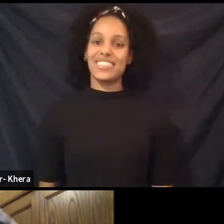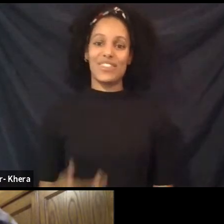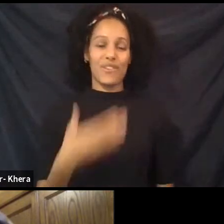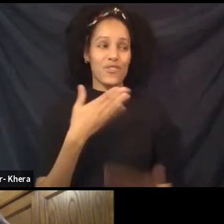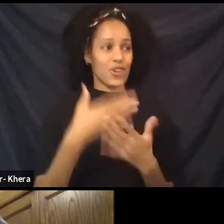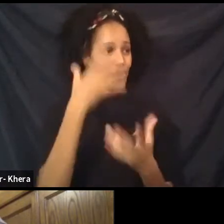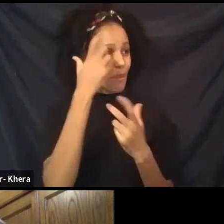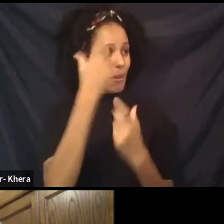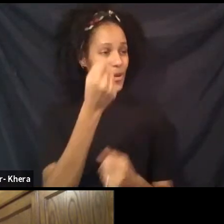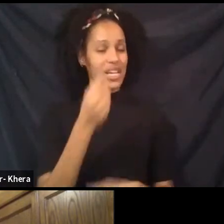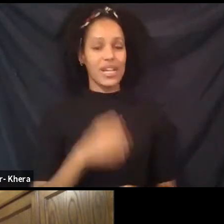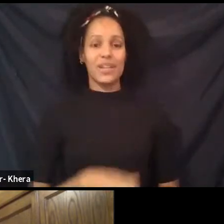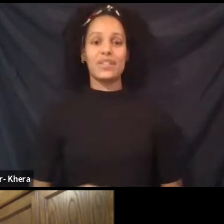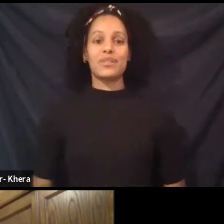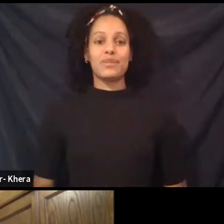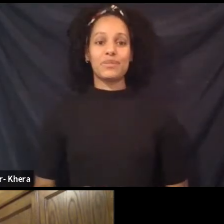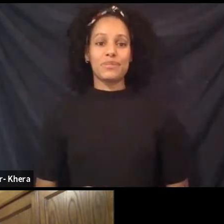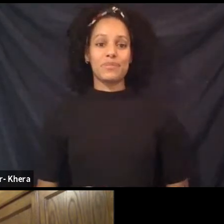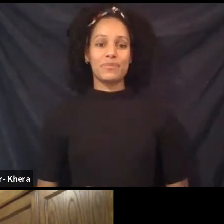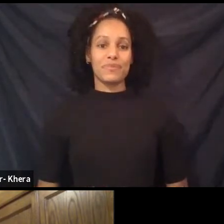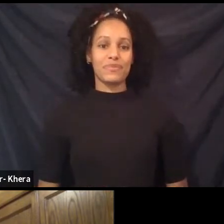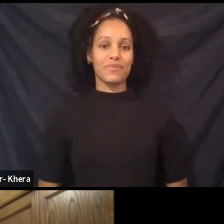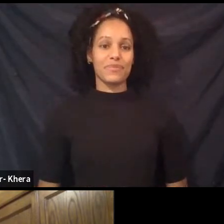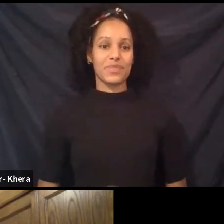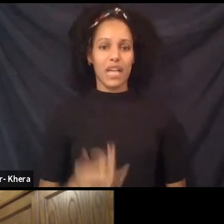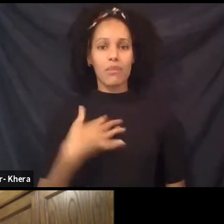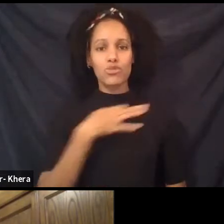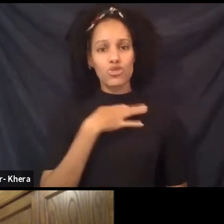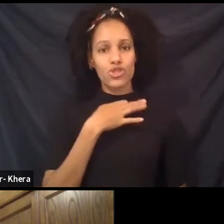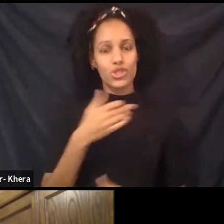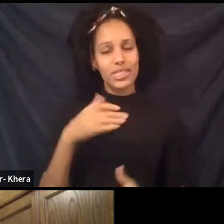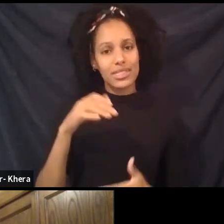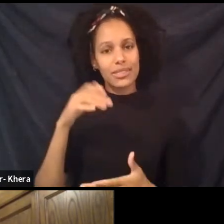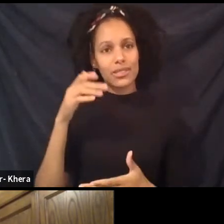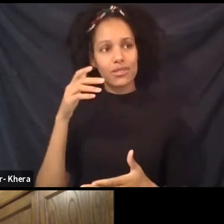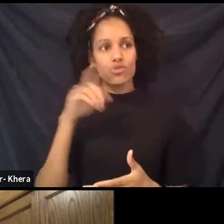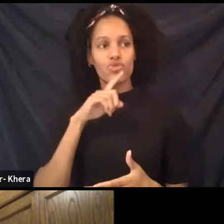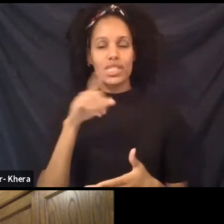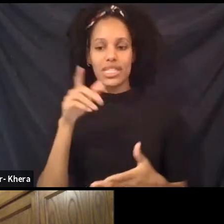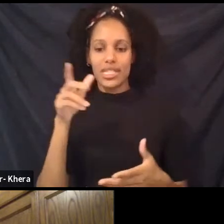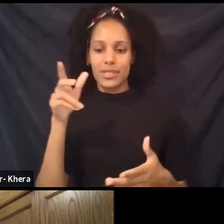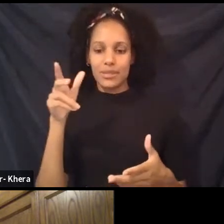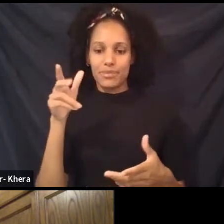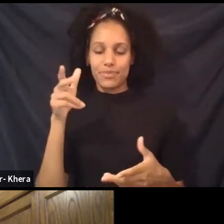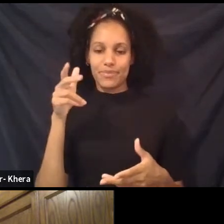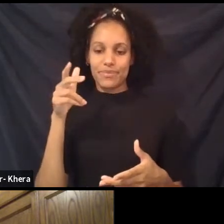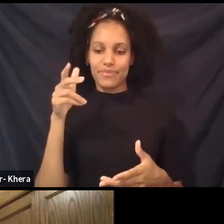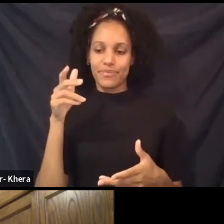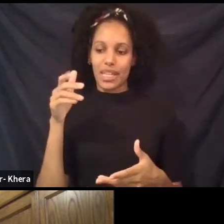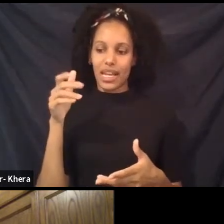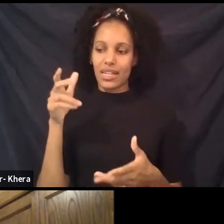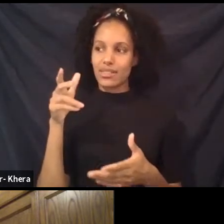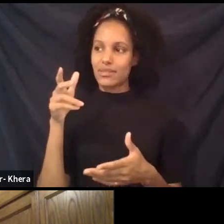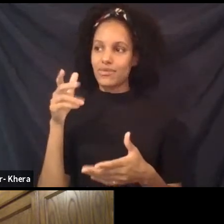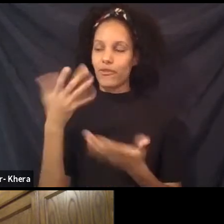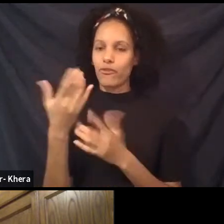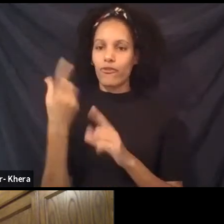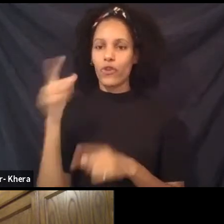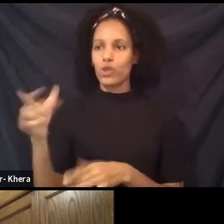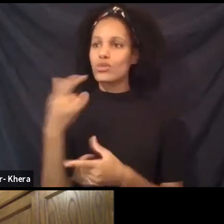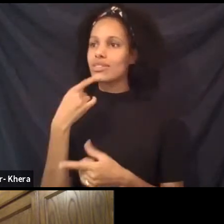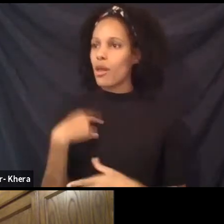So, but I'm, I'm just, I'm curious to hear from you with the time that we have, how are you